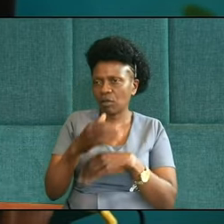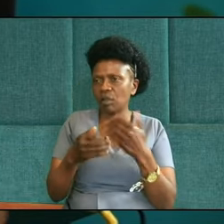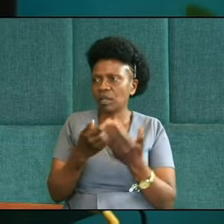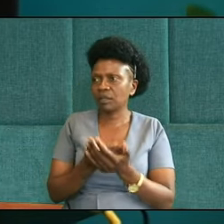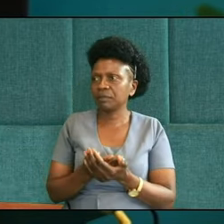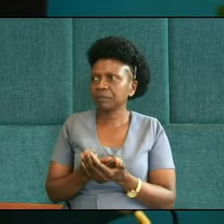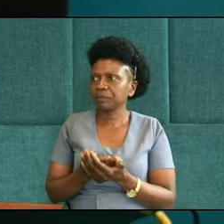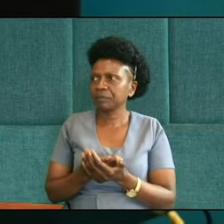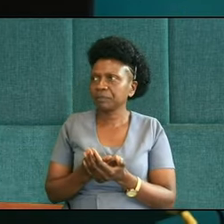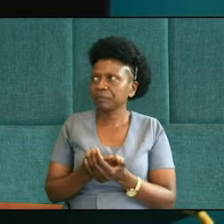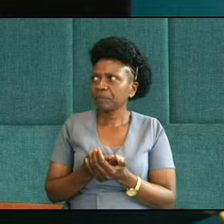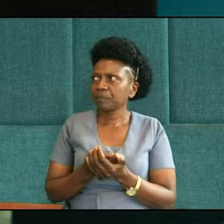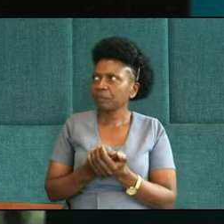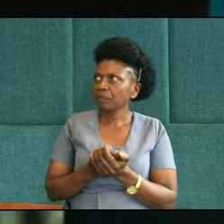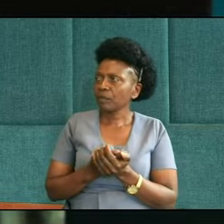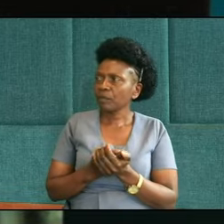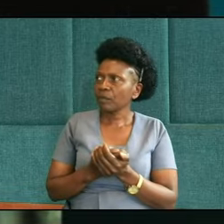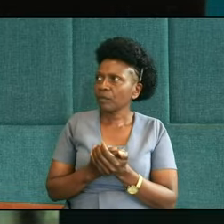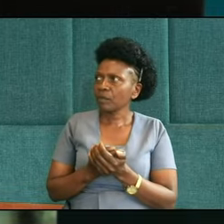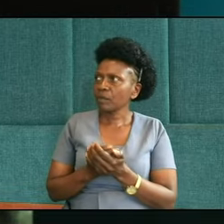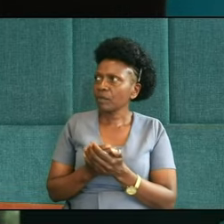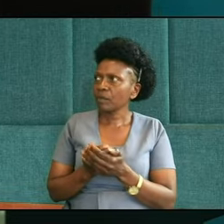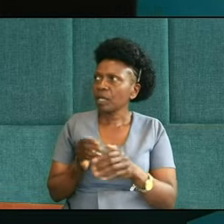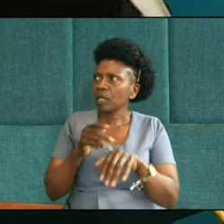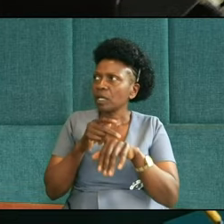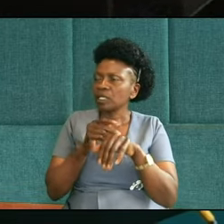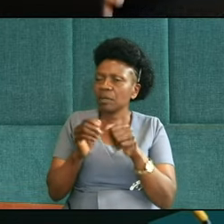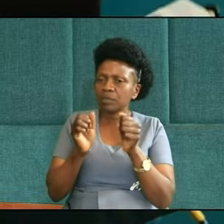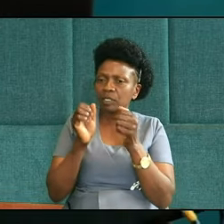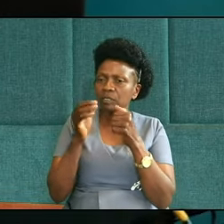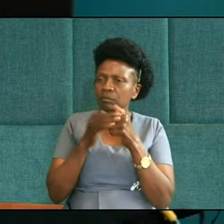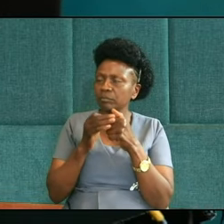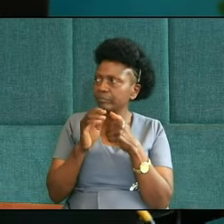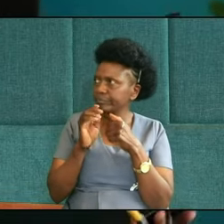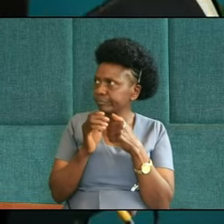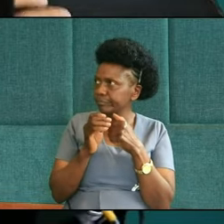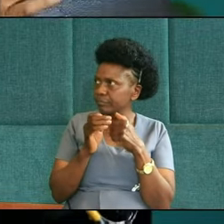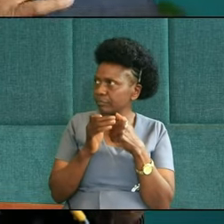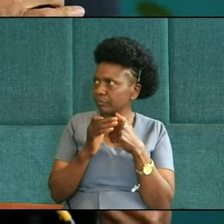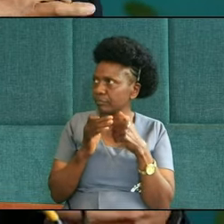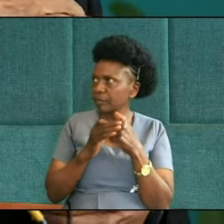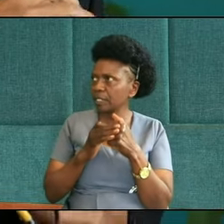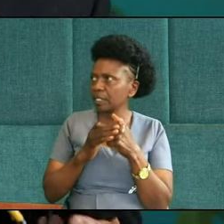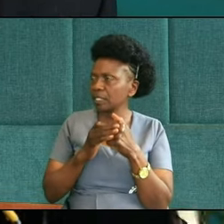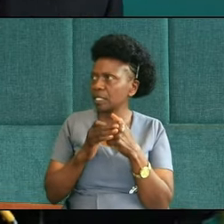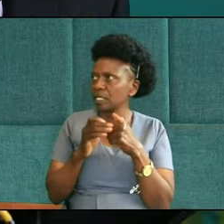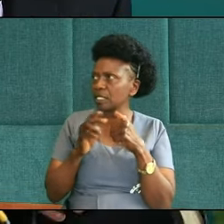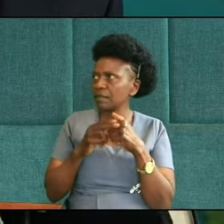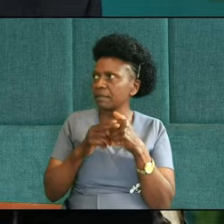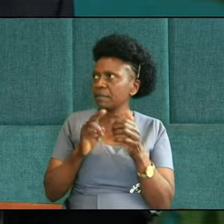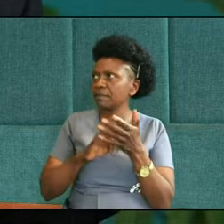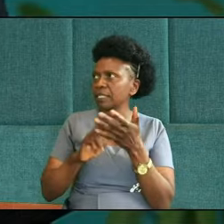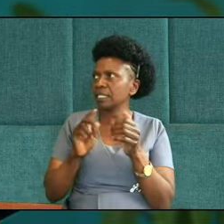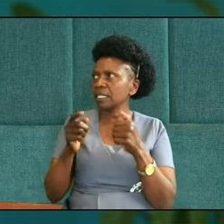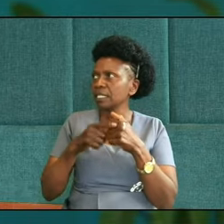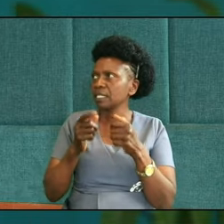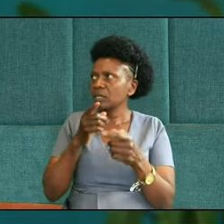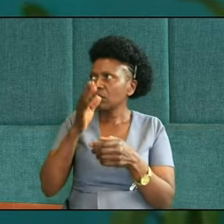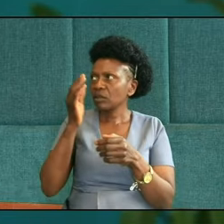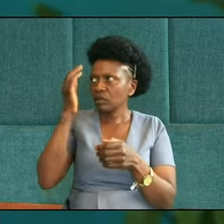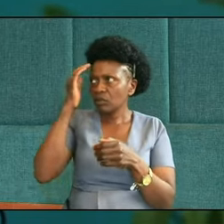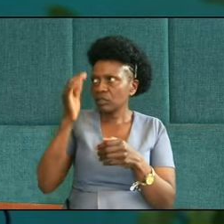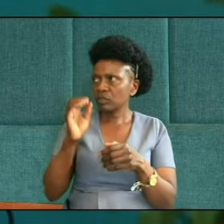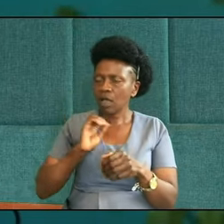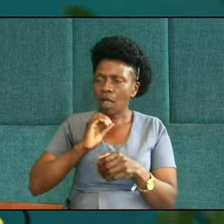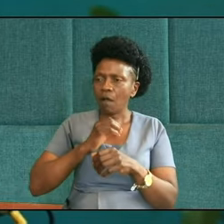Psalm 87, verse 6. That's the one verse I want us to look at right now. So we're in the book of Genesis, but we're going make a little tangent to that book called,